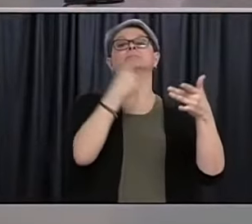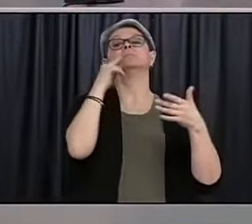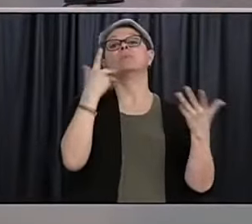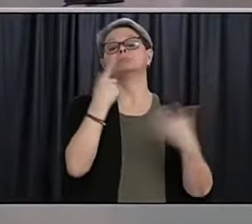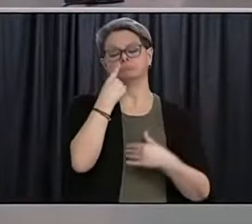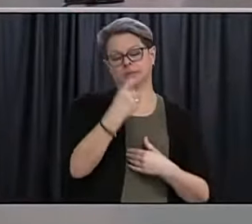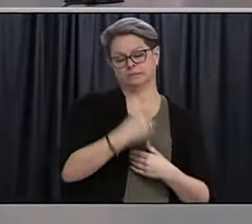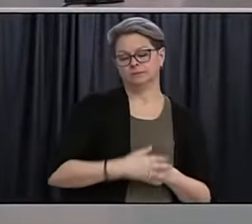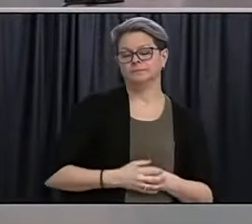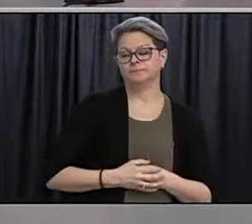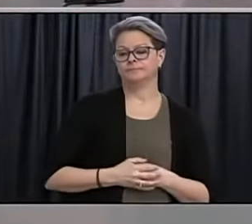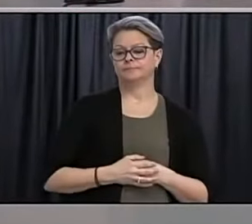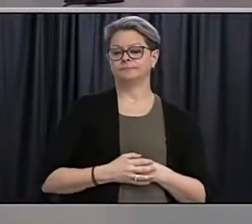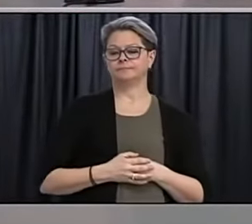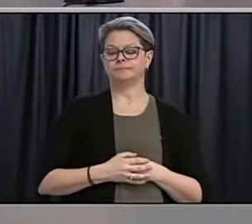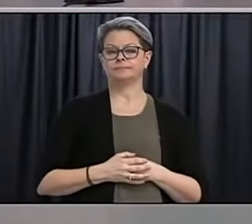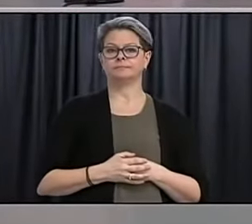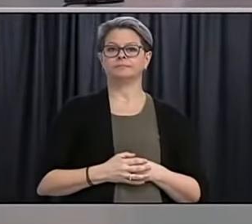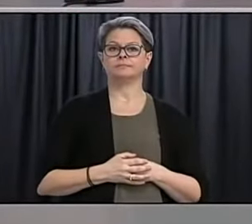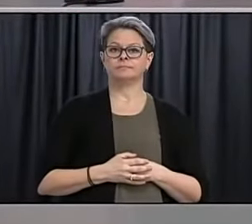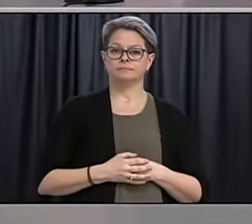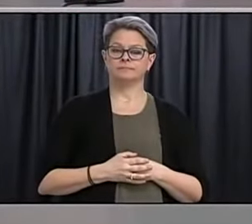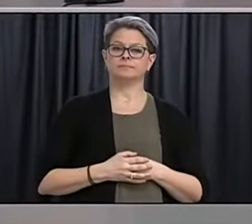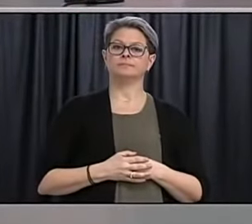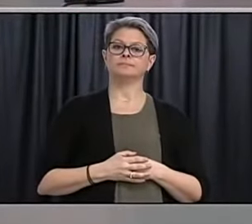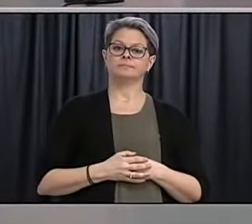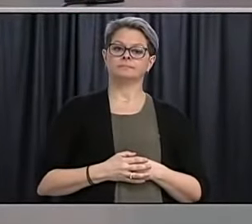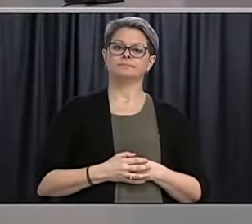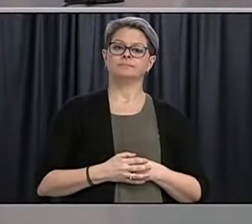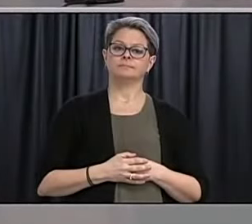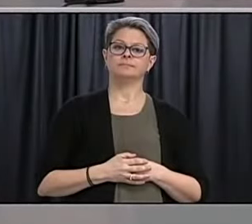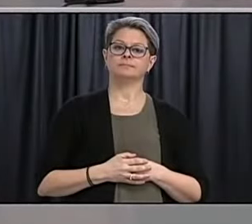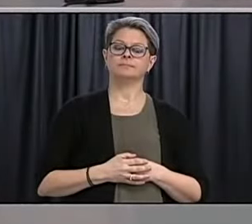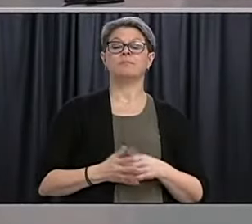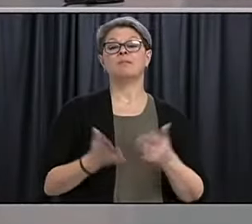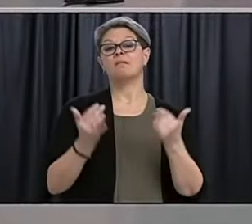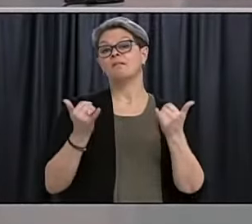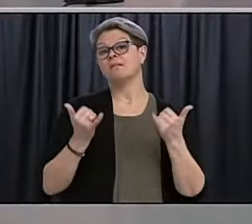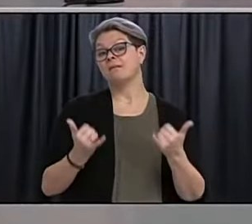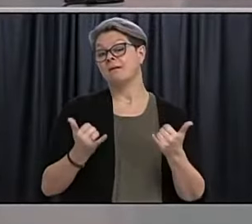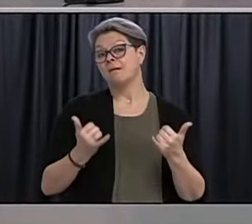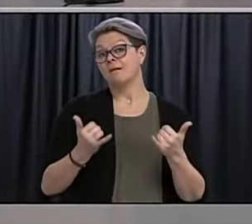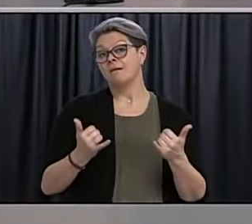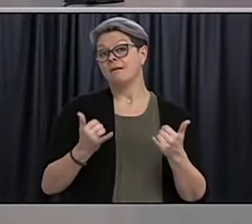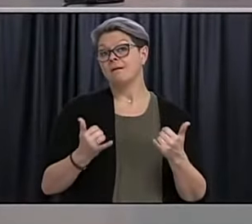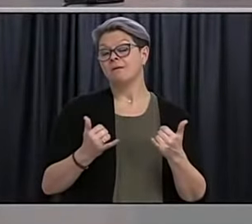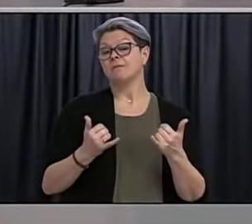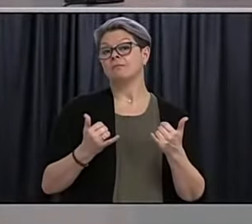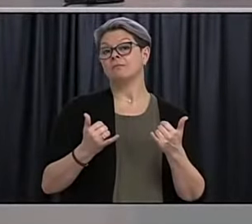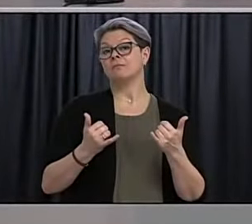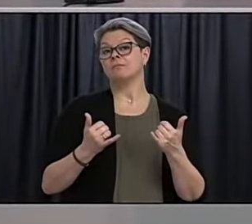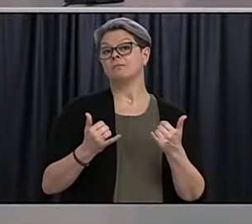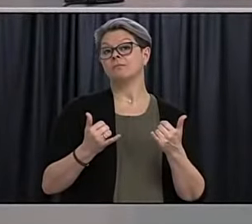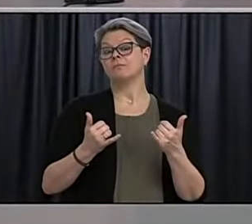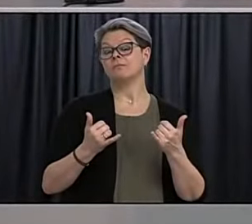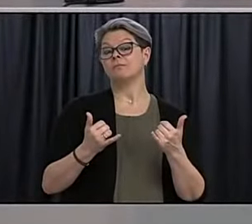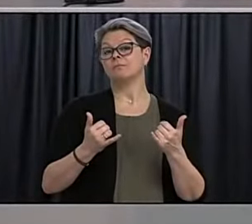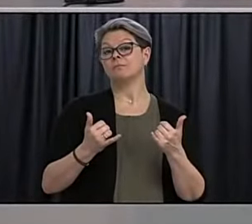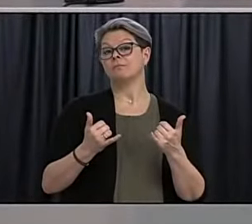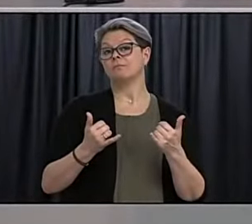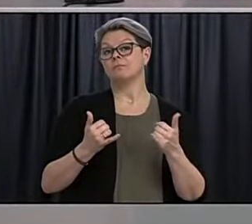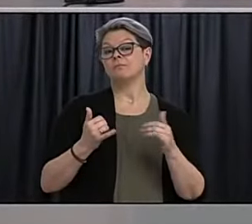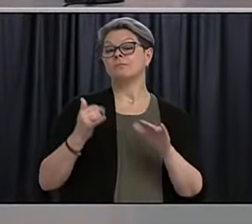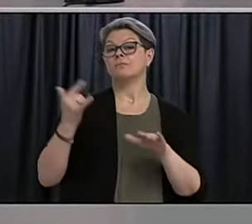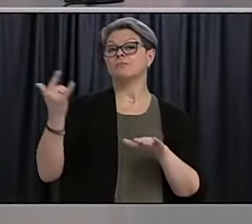Thank you. And now that we're opening up testing a bit more, is there any changes for rotational workers? Are we looking to go back to the